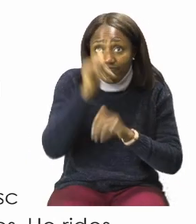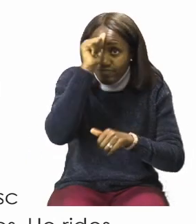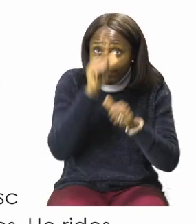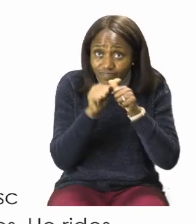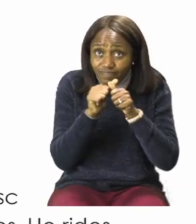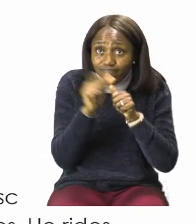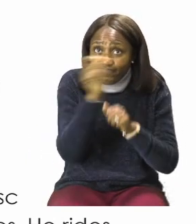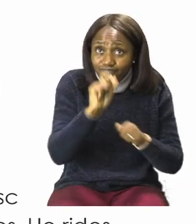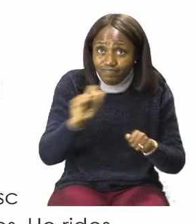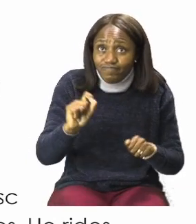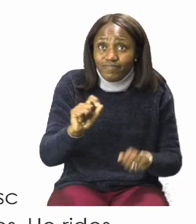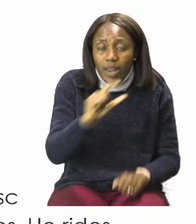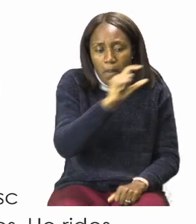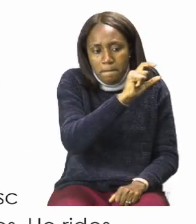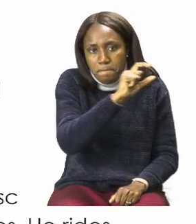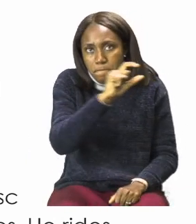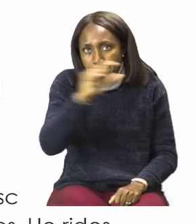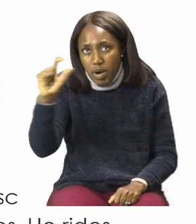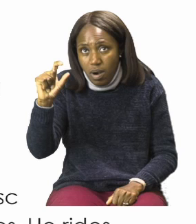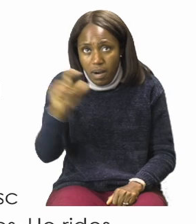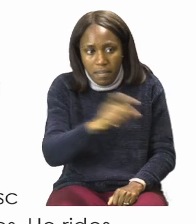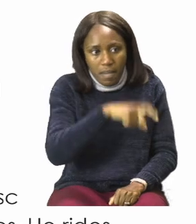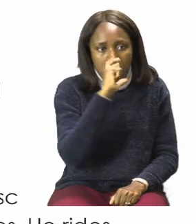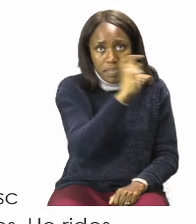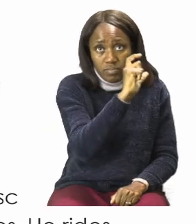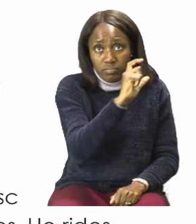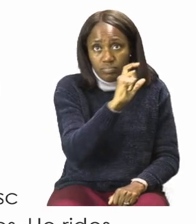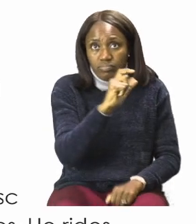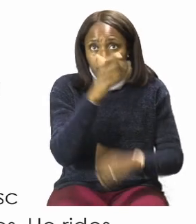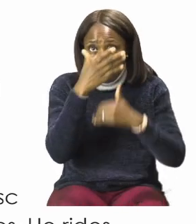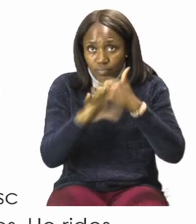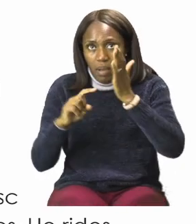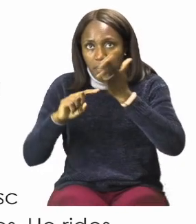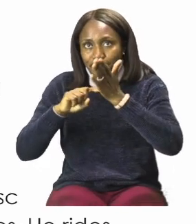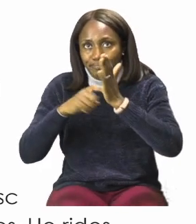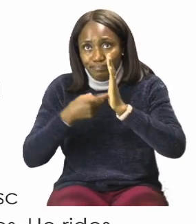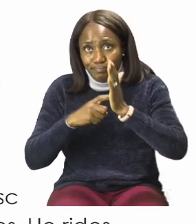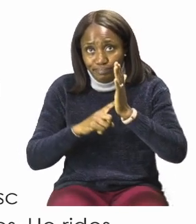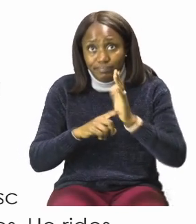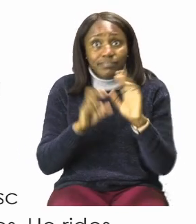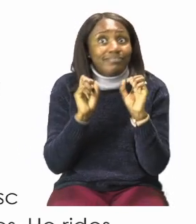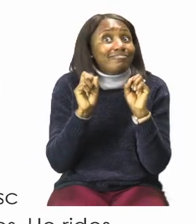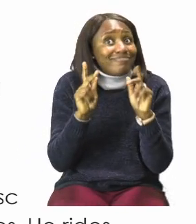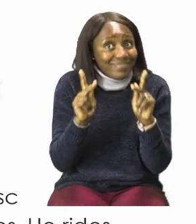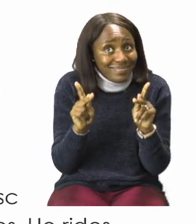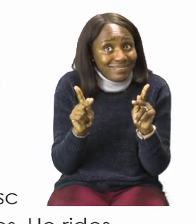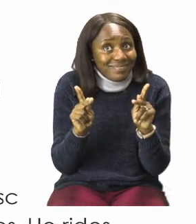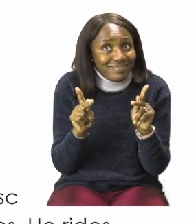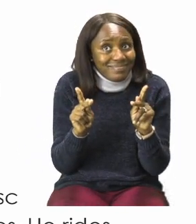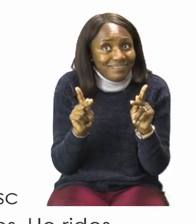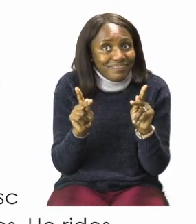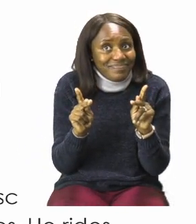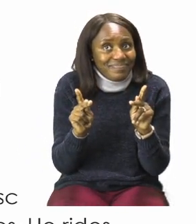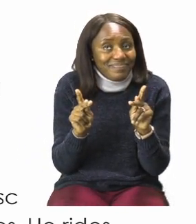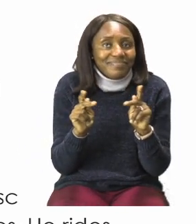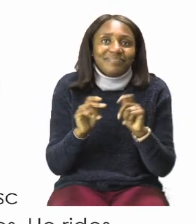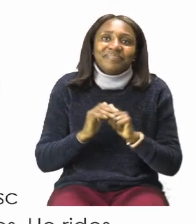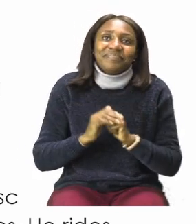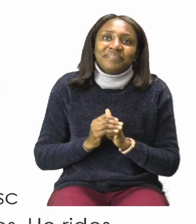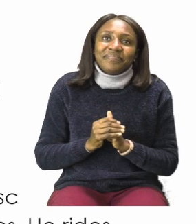means make sure that there is a capital letter at the beginning and a full stop at the end of each of your answers.